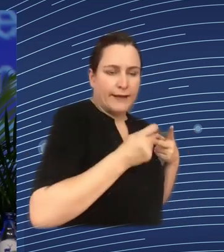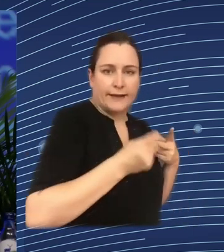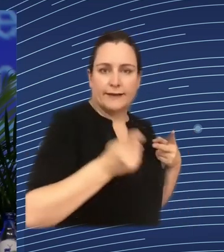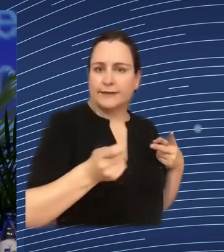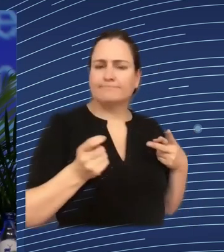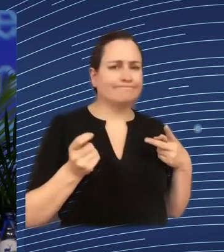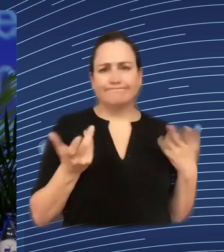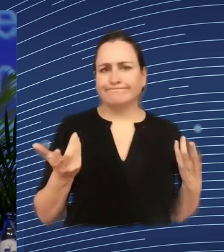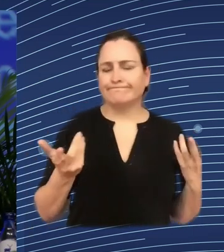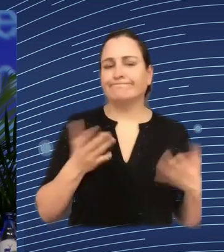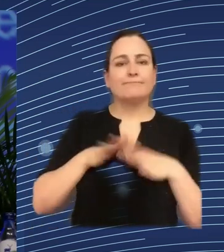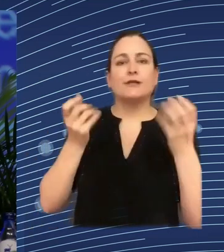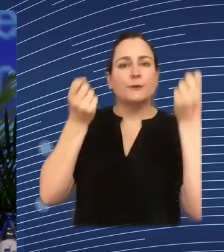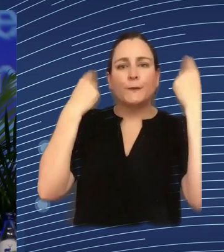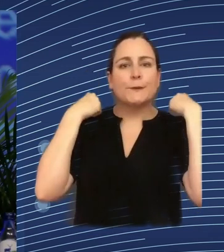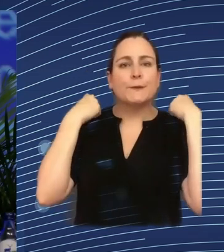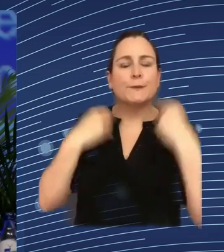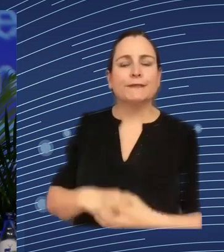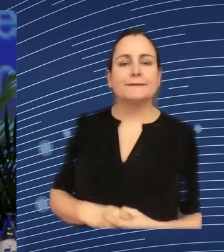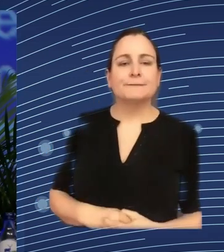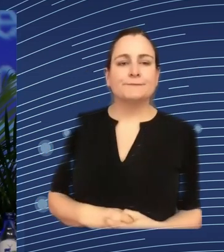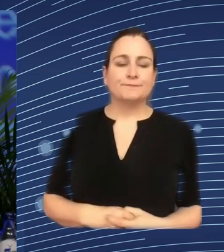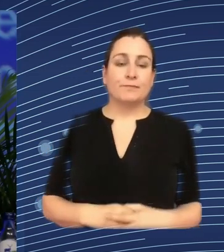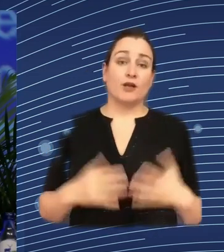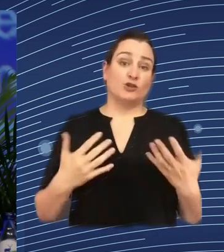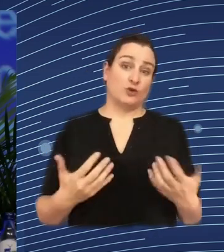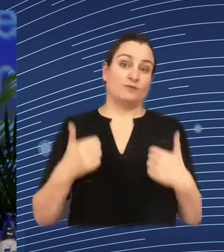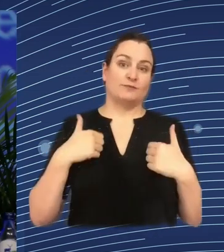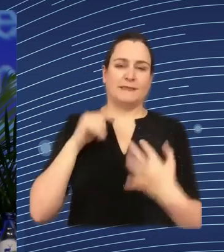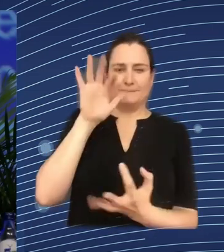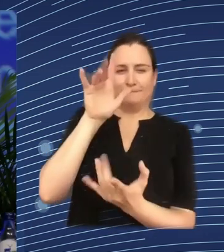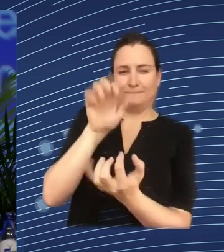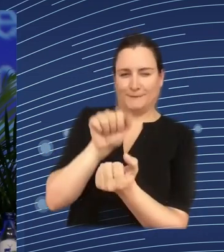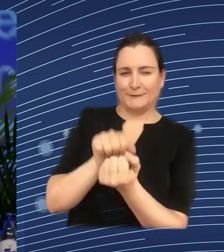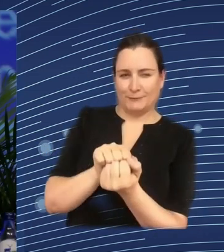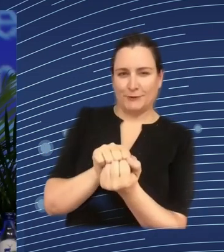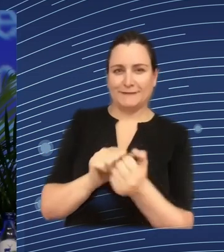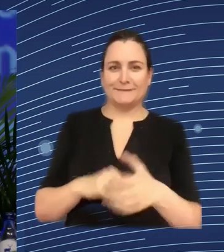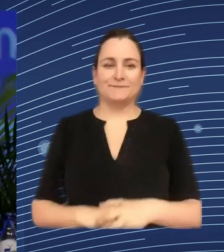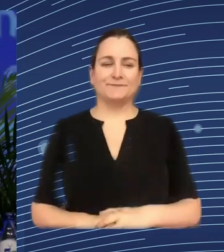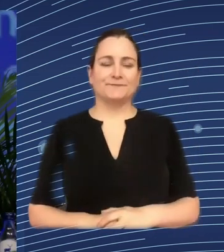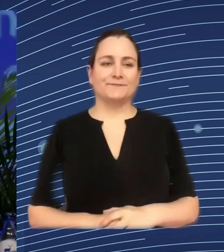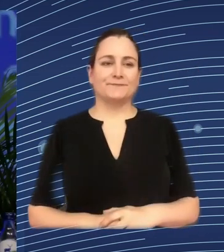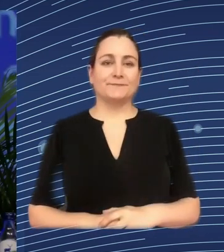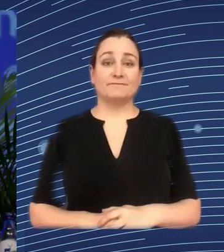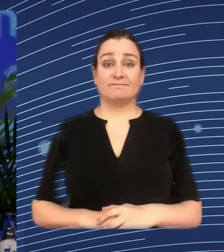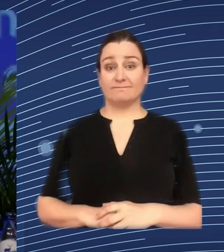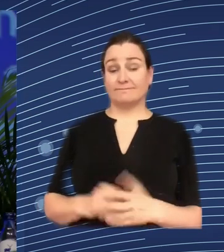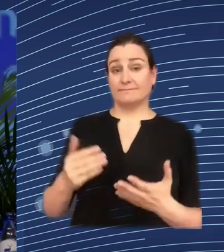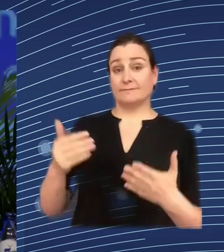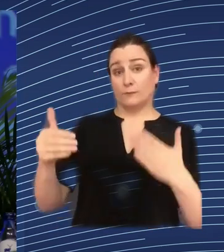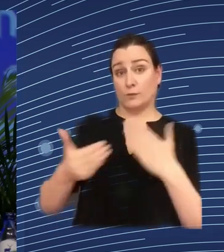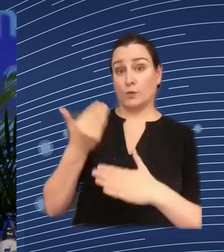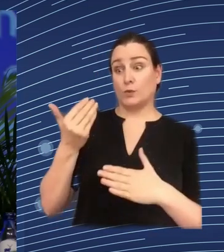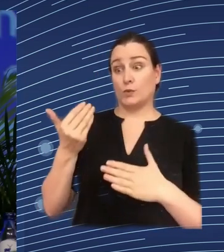Adrian to sum up this first round I mean you're doing a lot of research on the impact of new technologies on labour